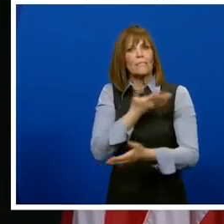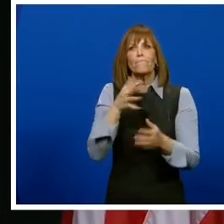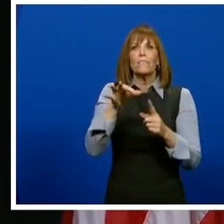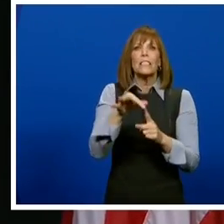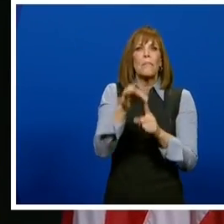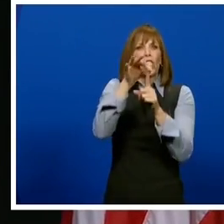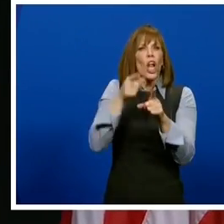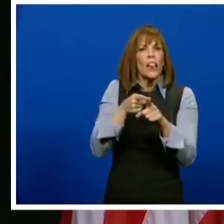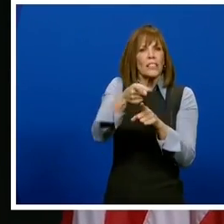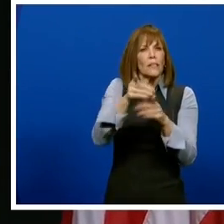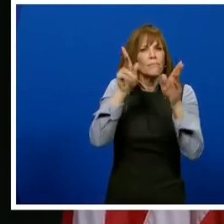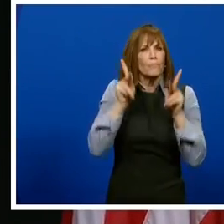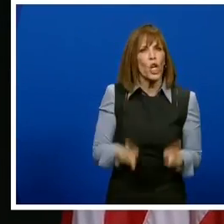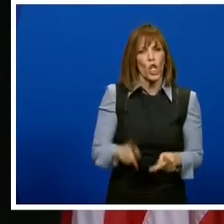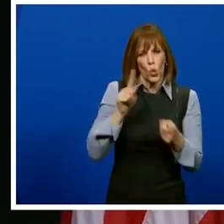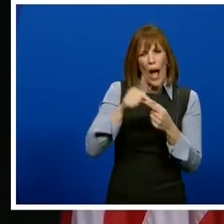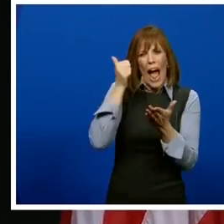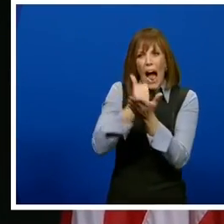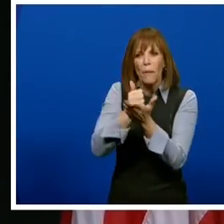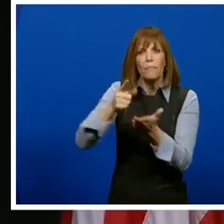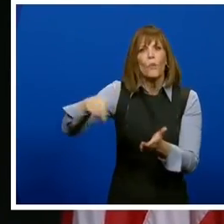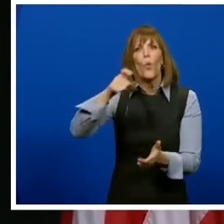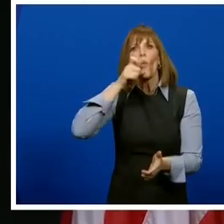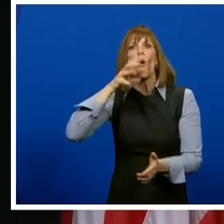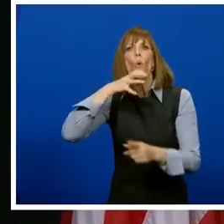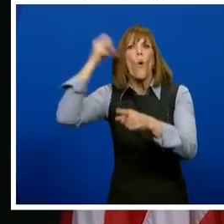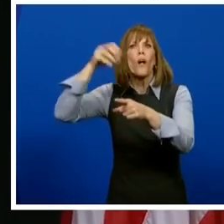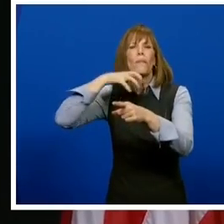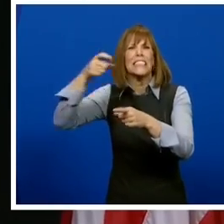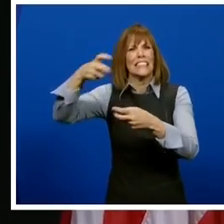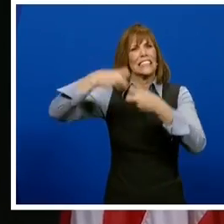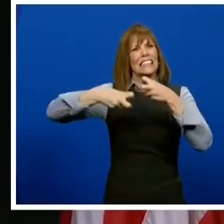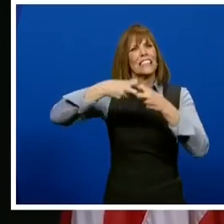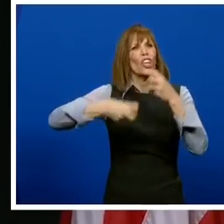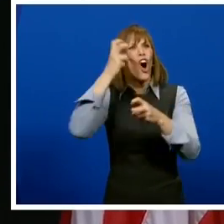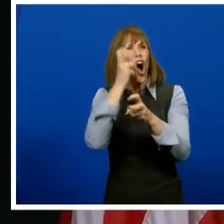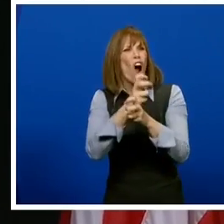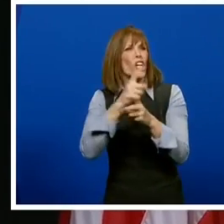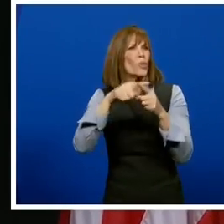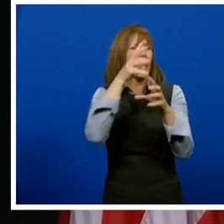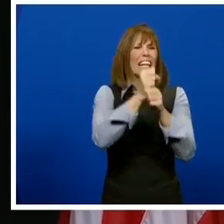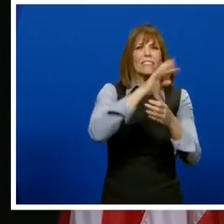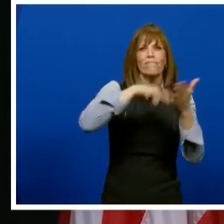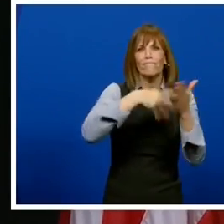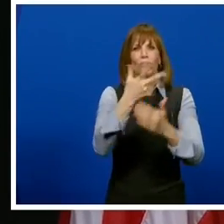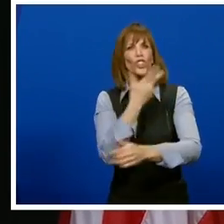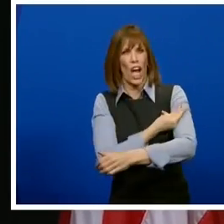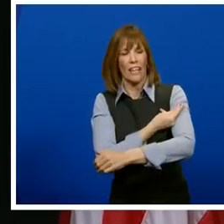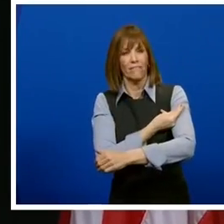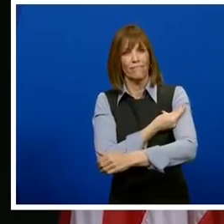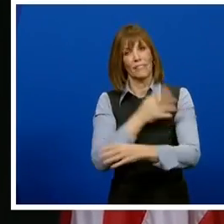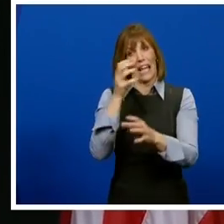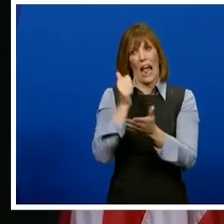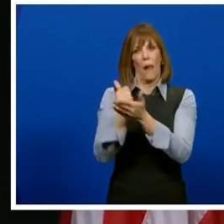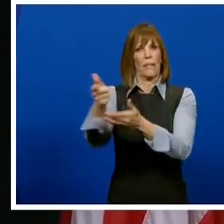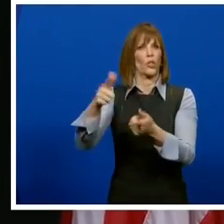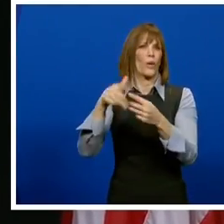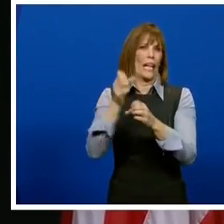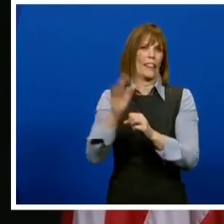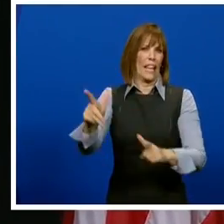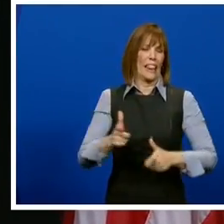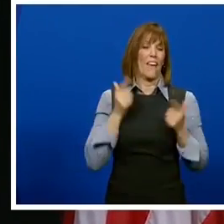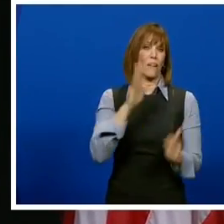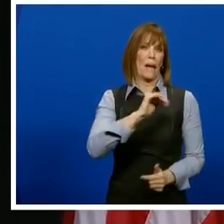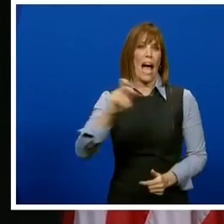dedicated to helping older Iowans get vaccinated and to get their lives back to normal. This service is only for adults